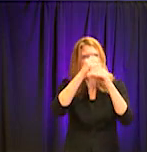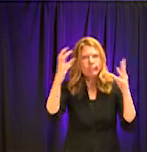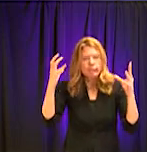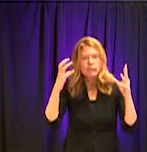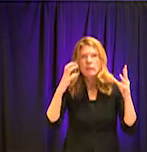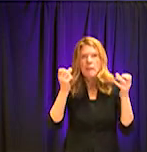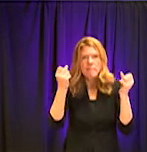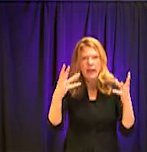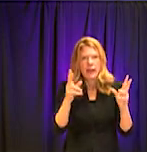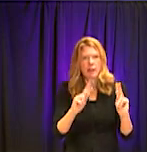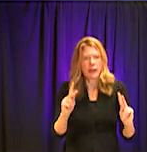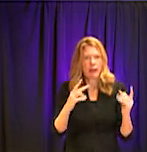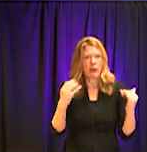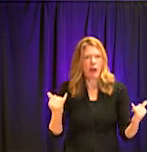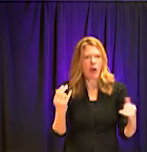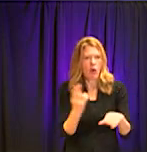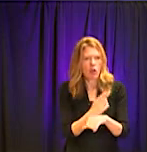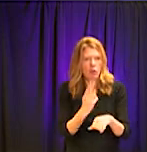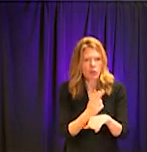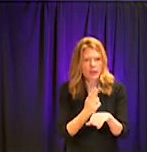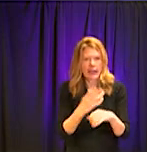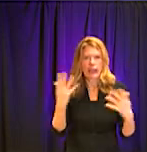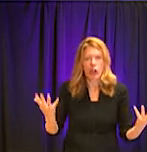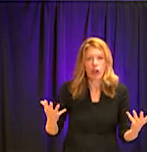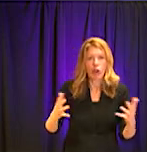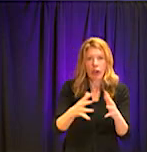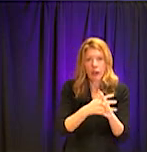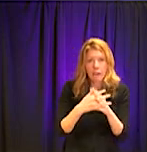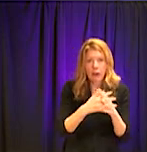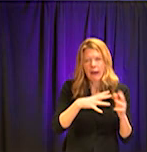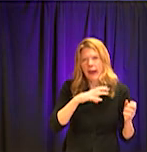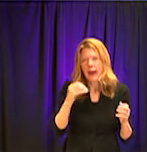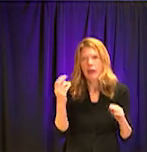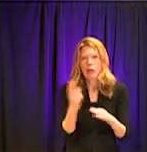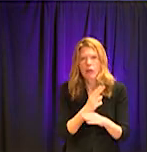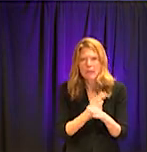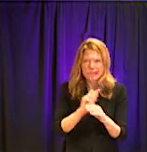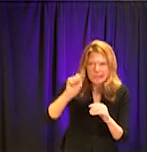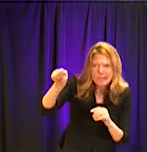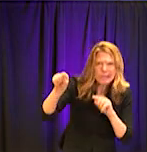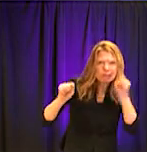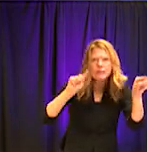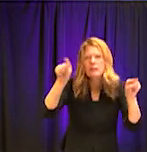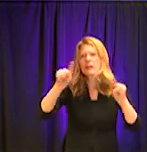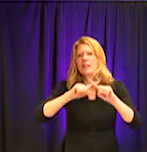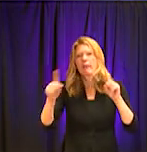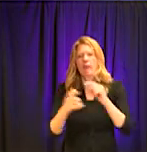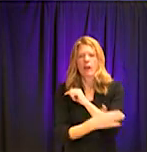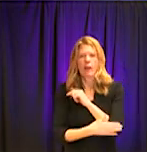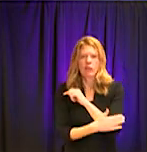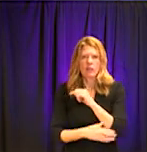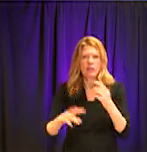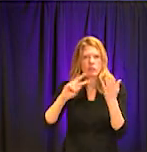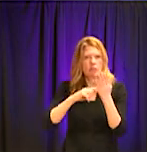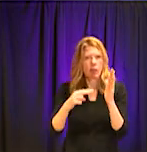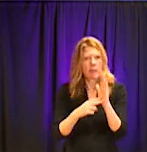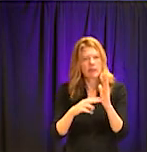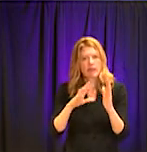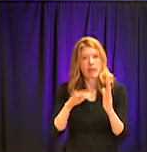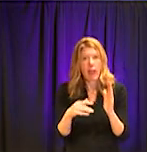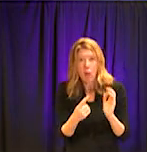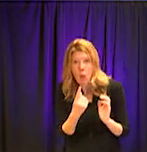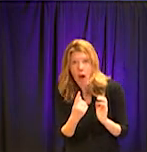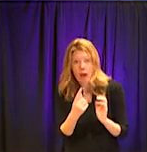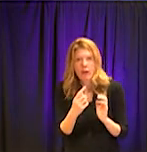being used all around the United States and it is being used over in other countries. And so the, the